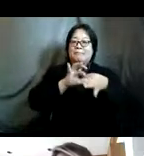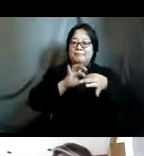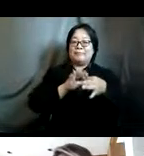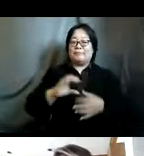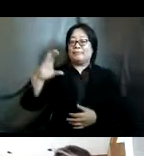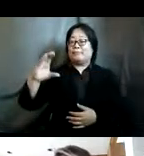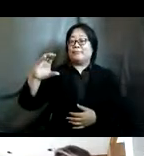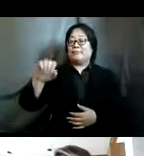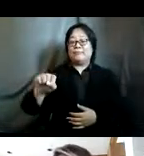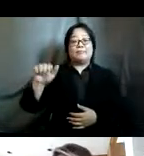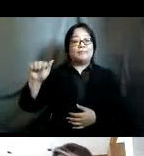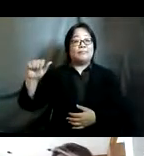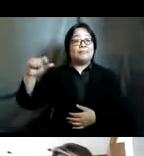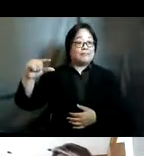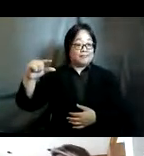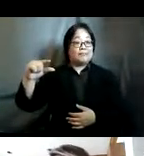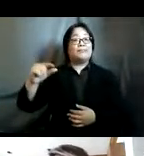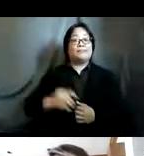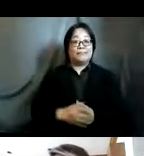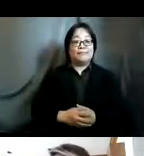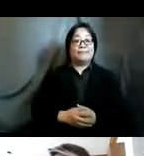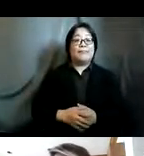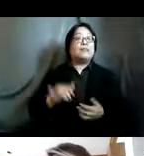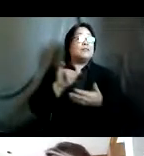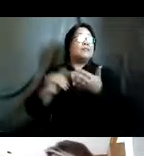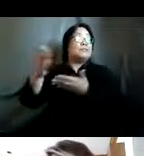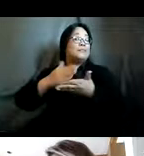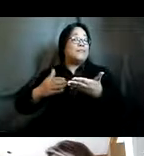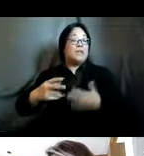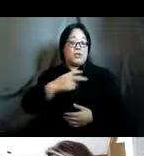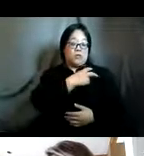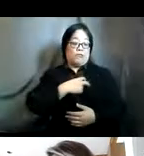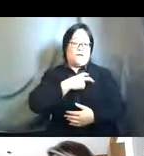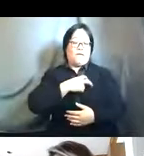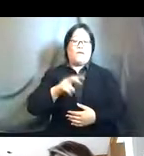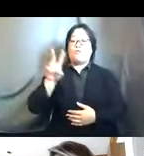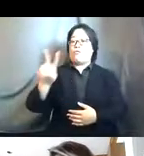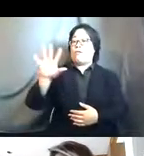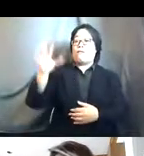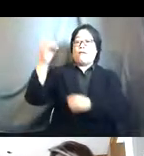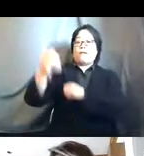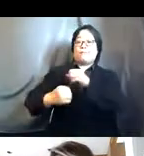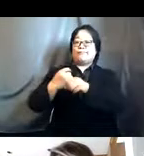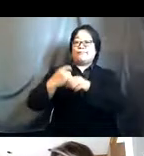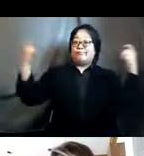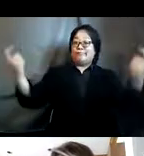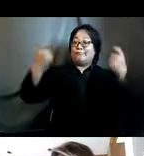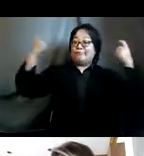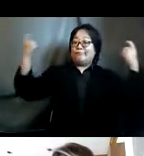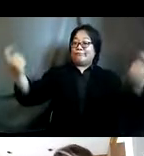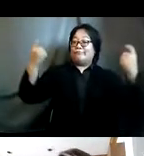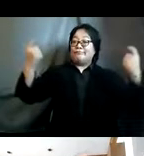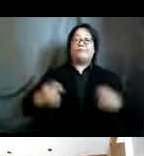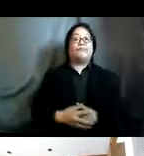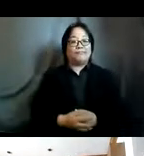global civil society advisory group as a part of the commemoration of the beijing plus 25 anniversary events